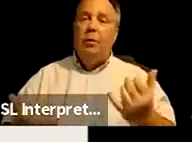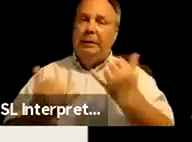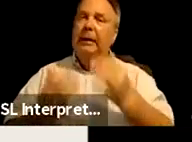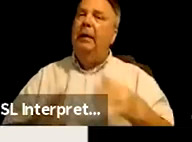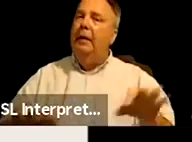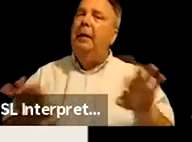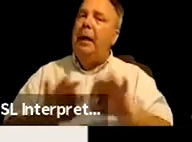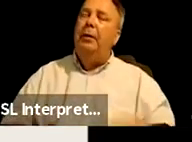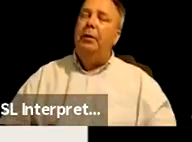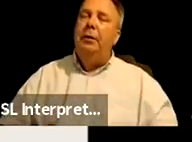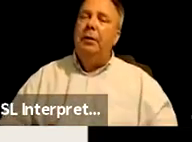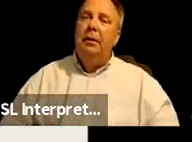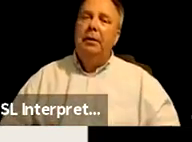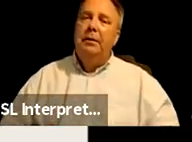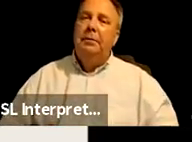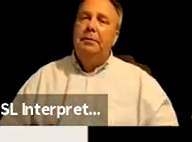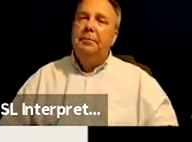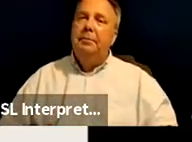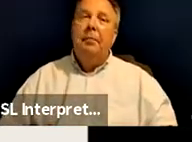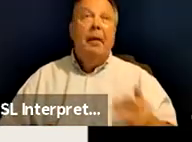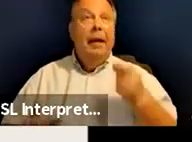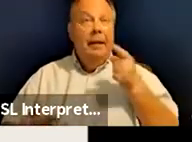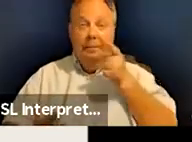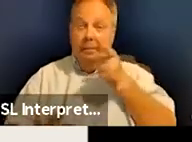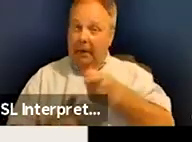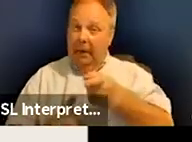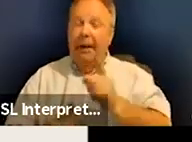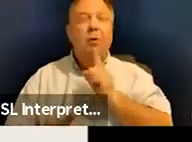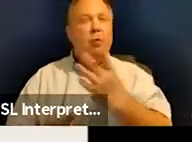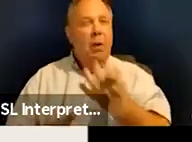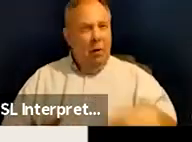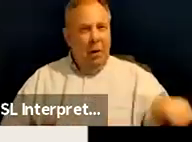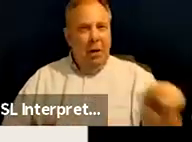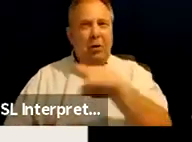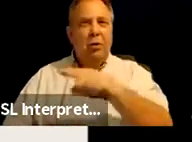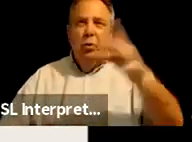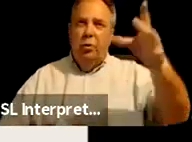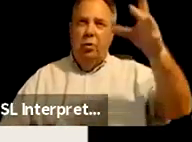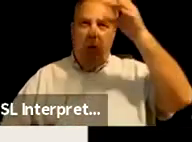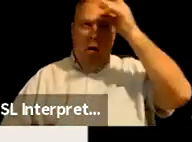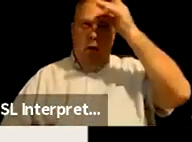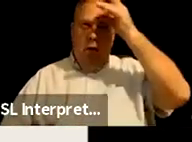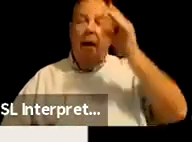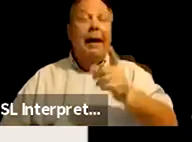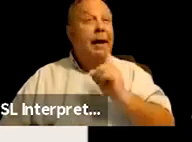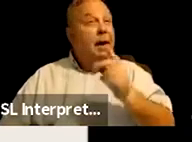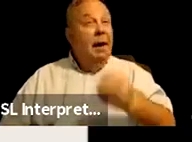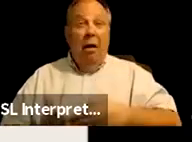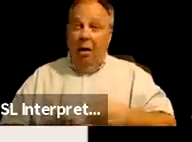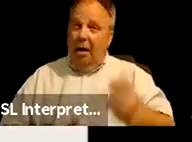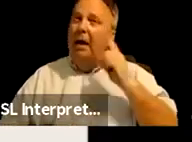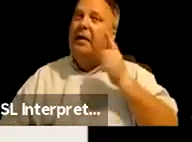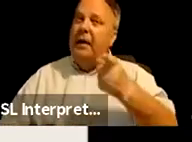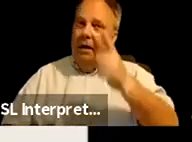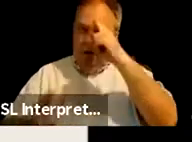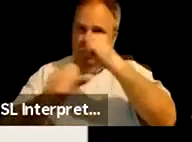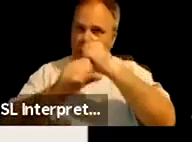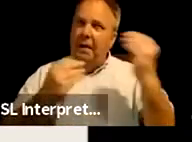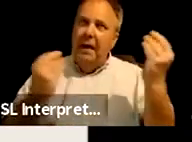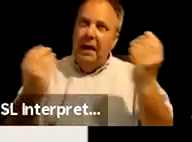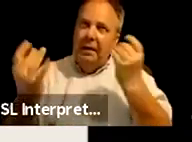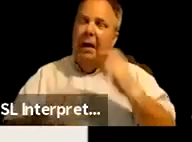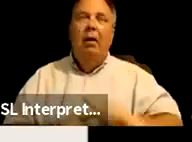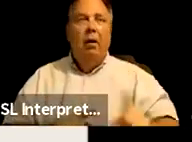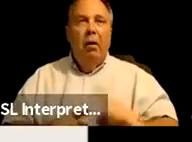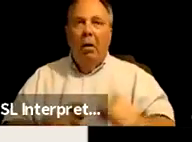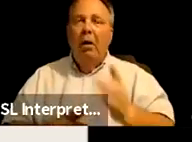matter. Um, and the thing that I really want folks to walk away with here, and honestly, I think you can think about this in all kinds of